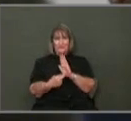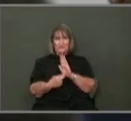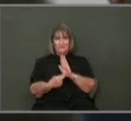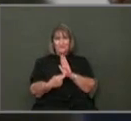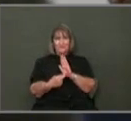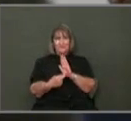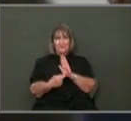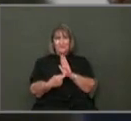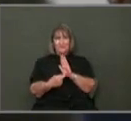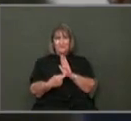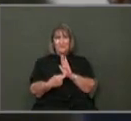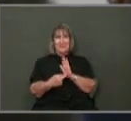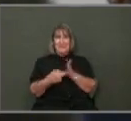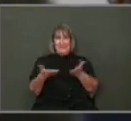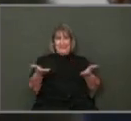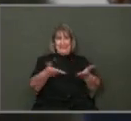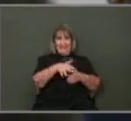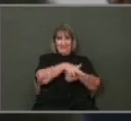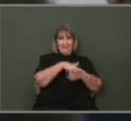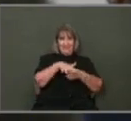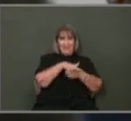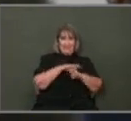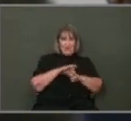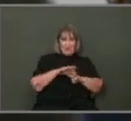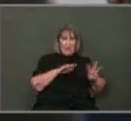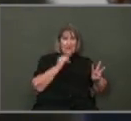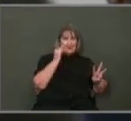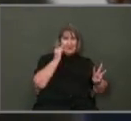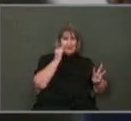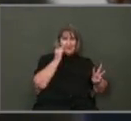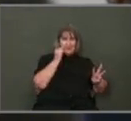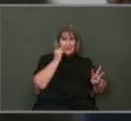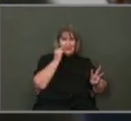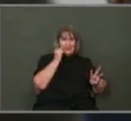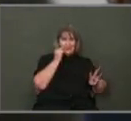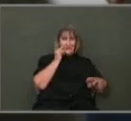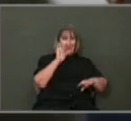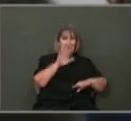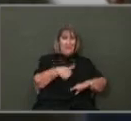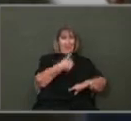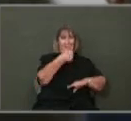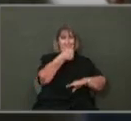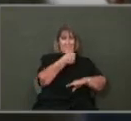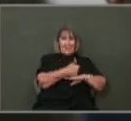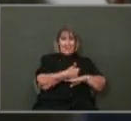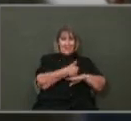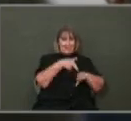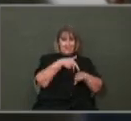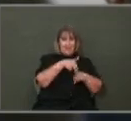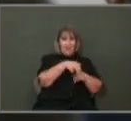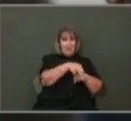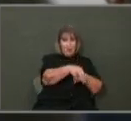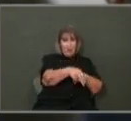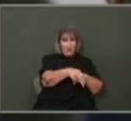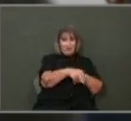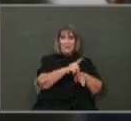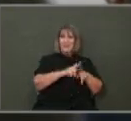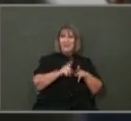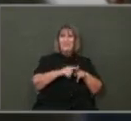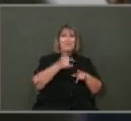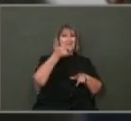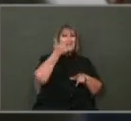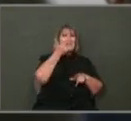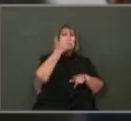Here in the west side, they build telephone poles, I mean they build sidewalks for telephone poles